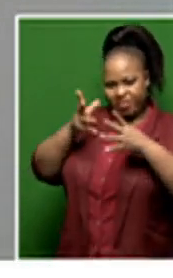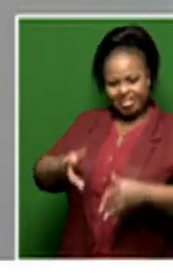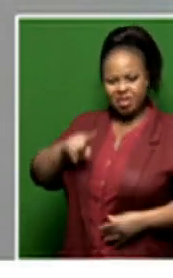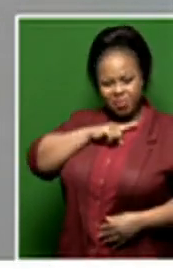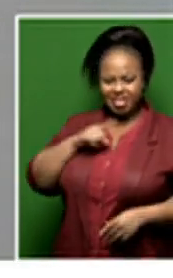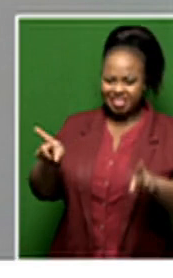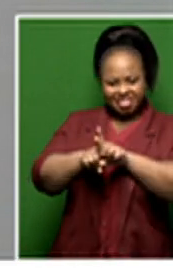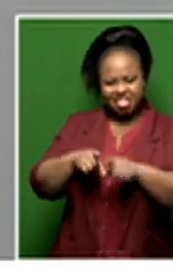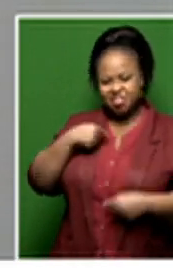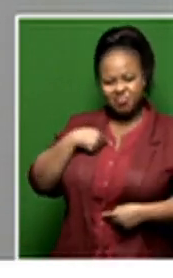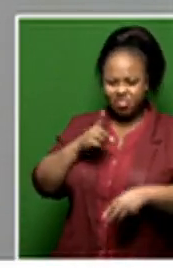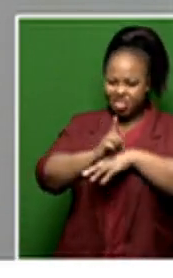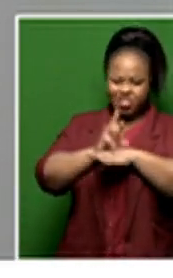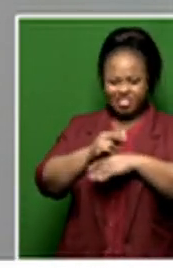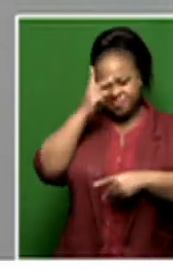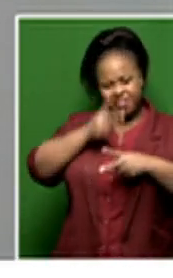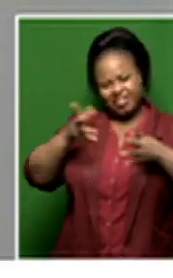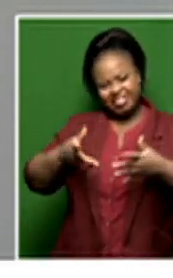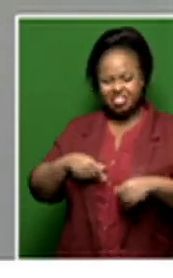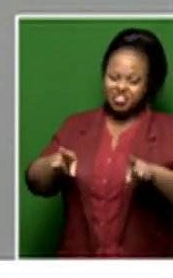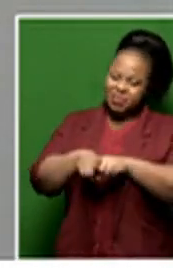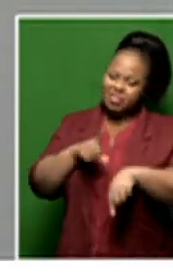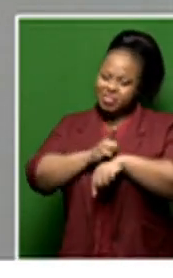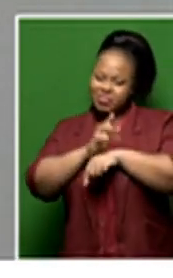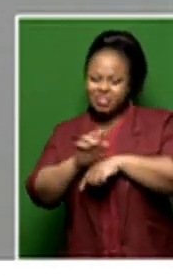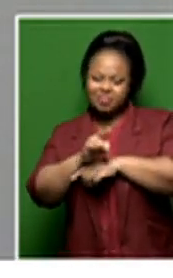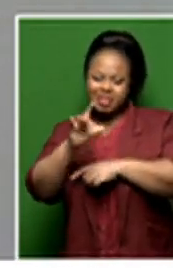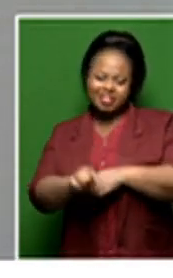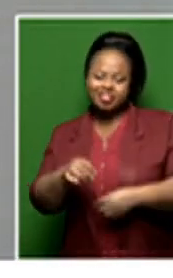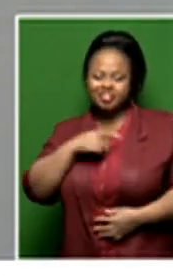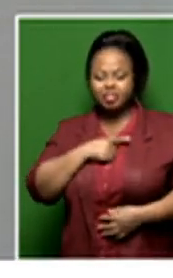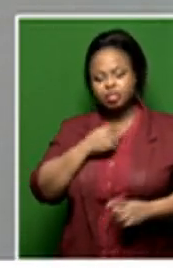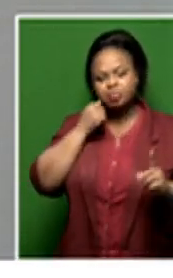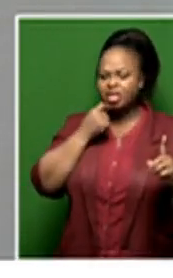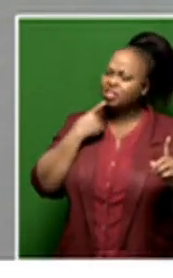Because he also had a doctorate. So he was also Dr. Kumalo. So, you